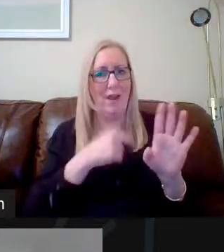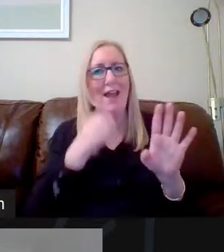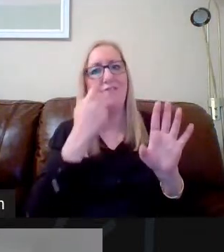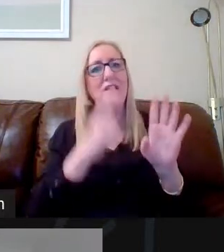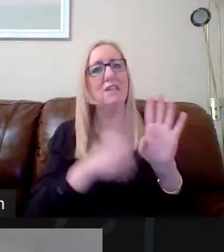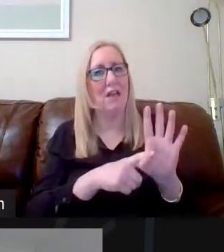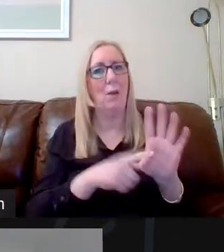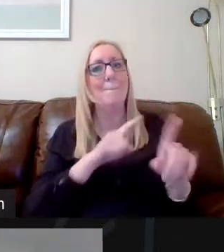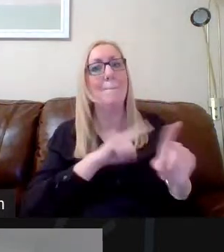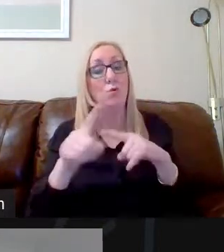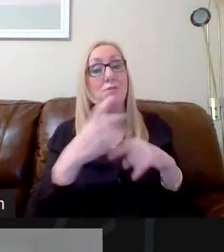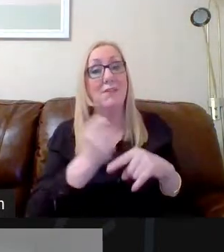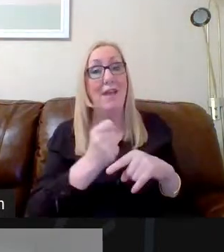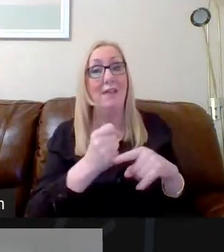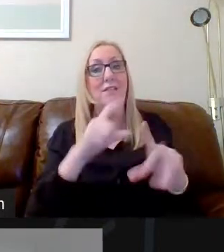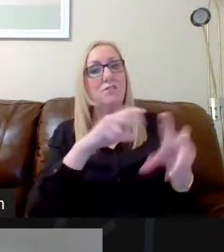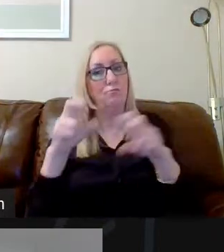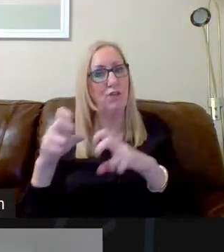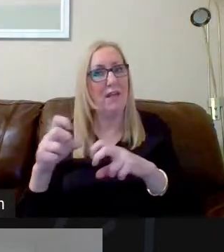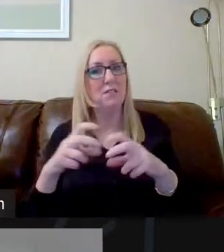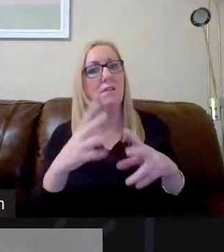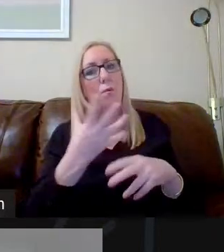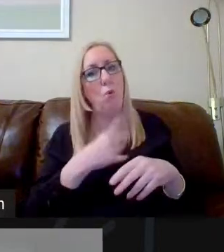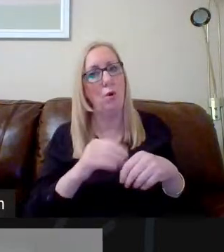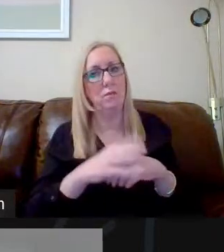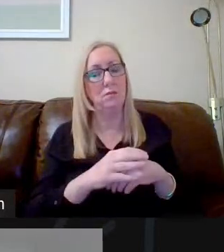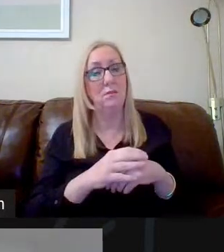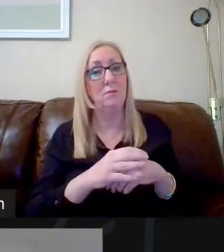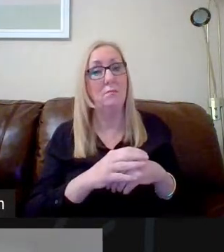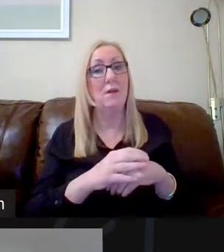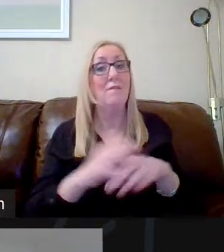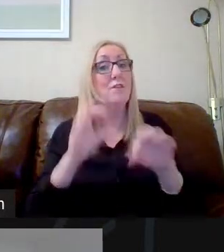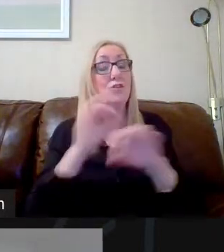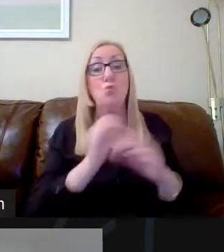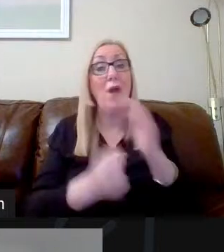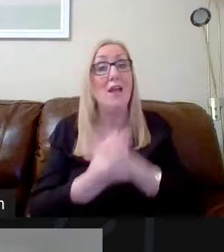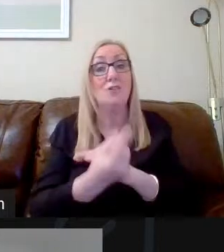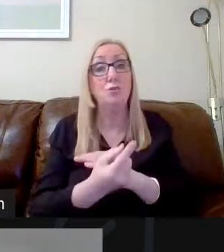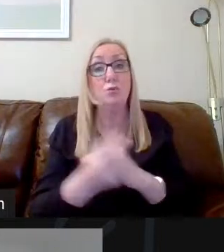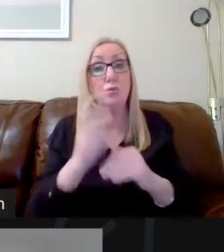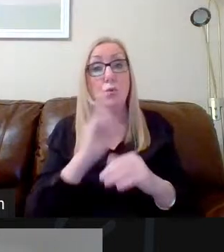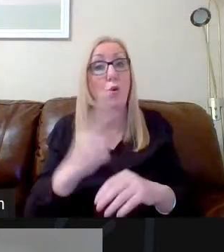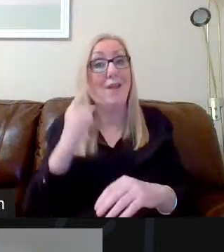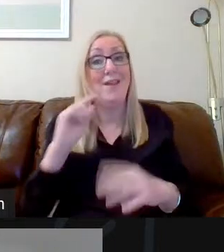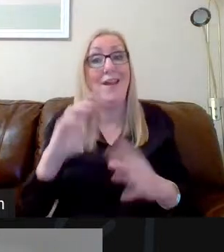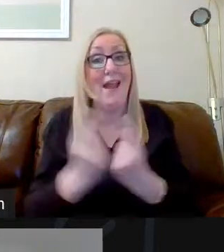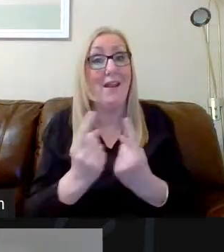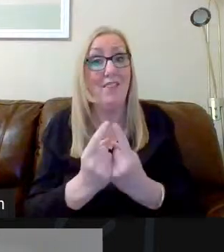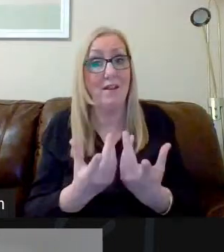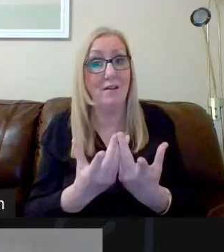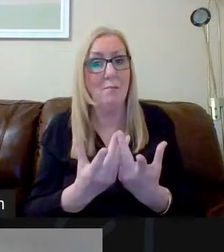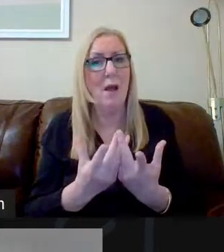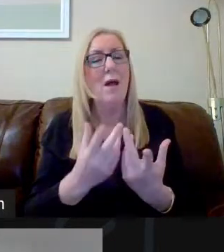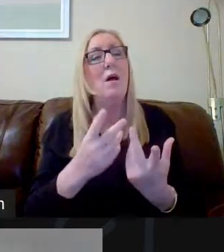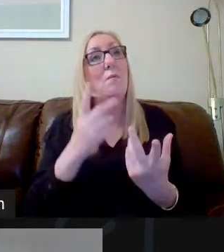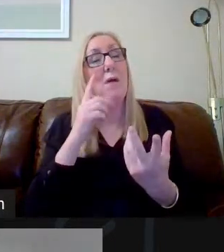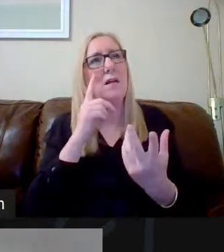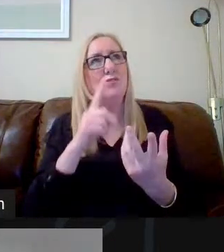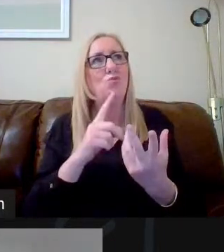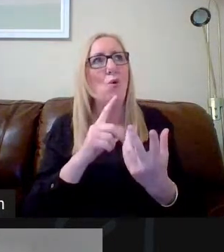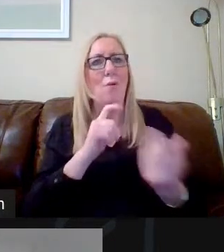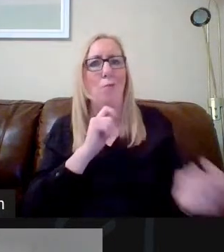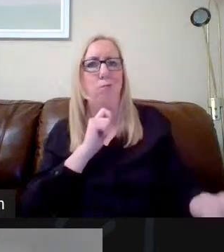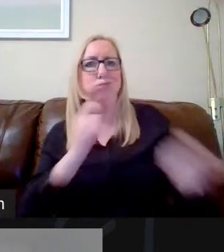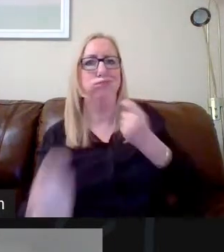But, you know, if there's not an issue you won't hear from us, if there's a wee change has to be made, and it's not drastic, remember, because